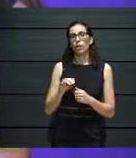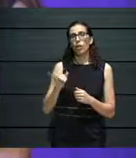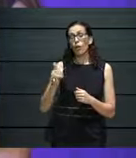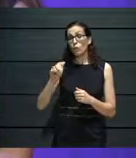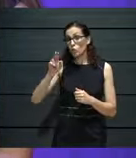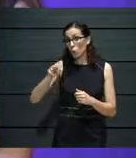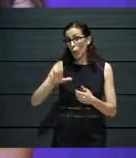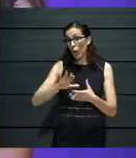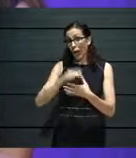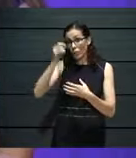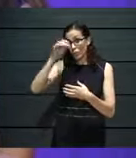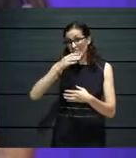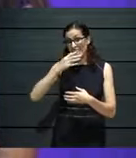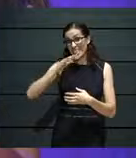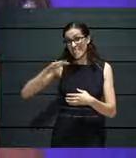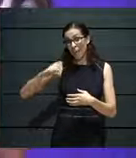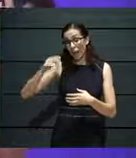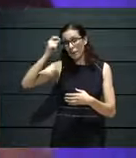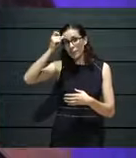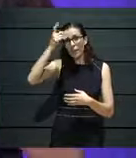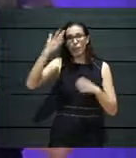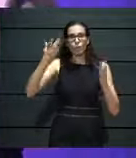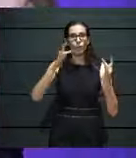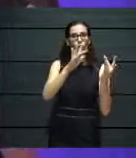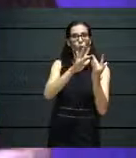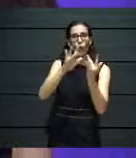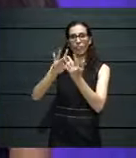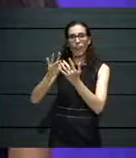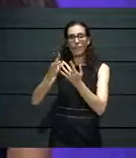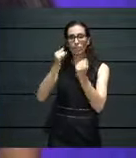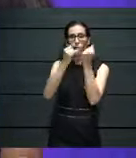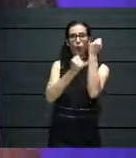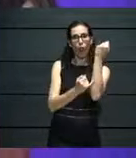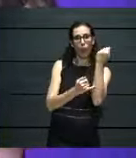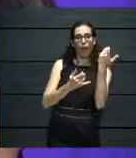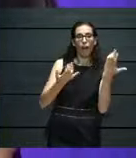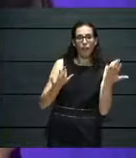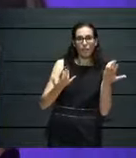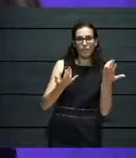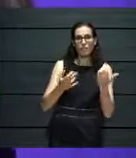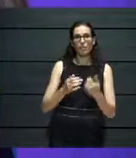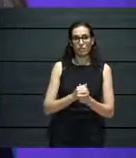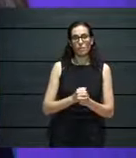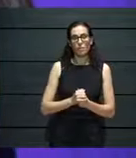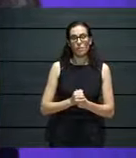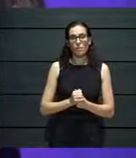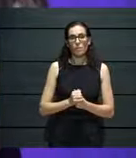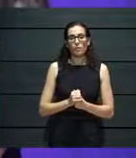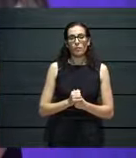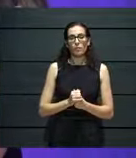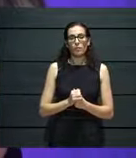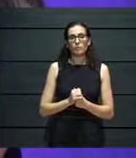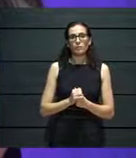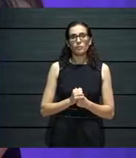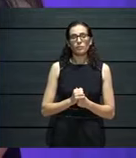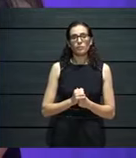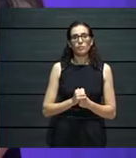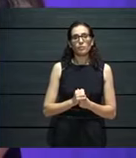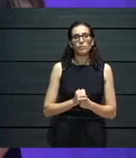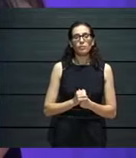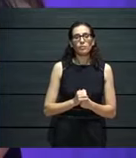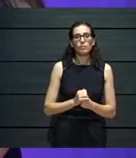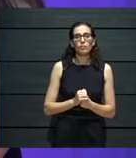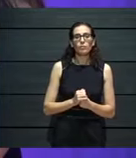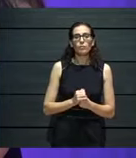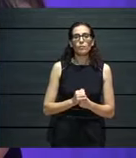case, right? Because obviously it changed, so you managed to reach a younger audience to... Yes. And this is